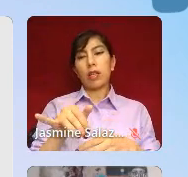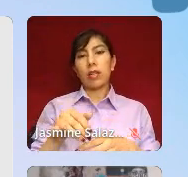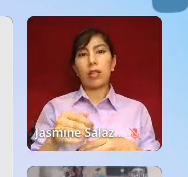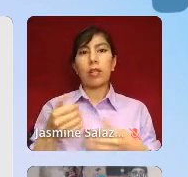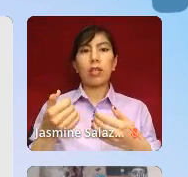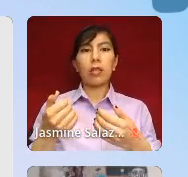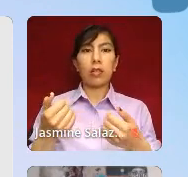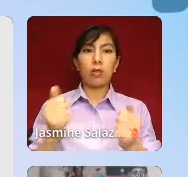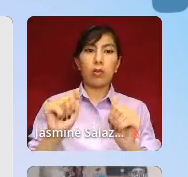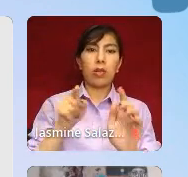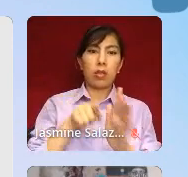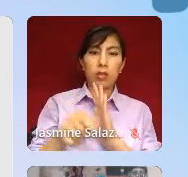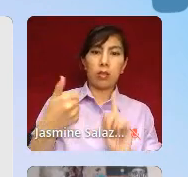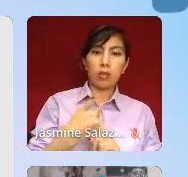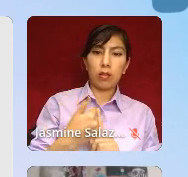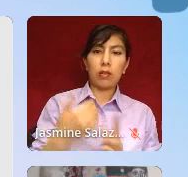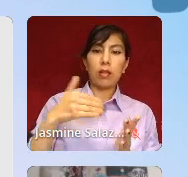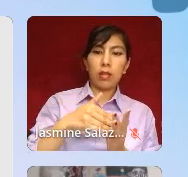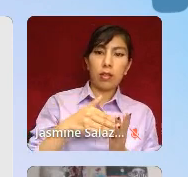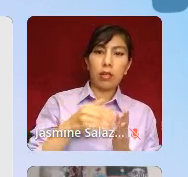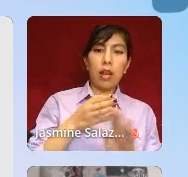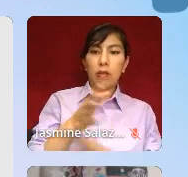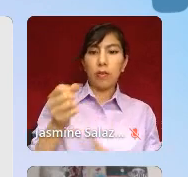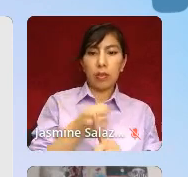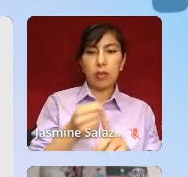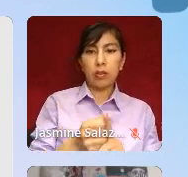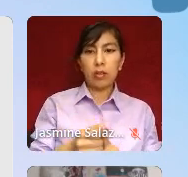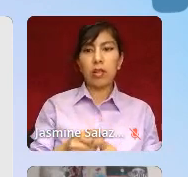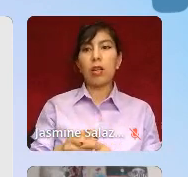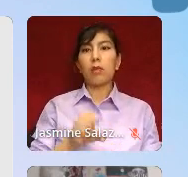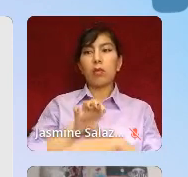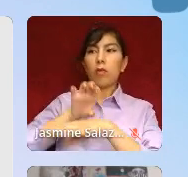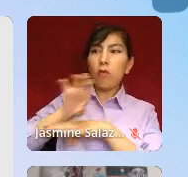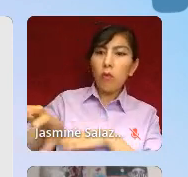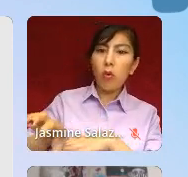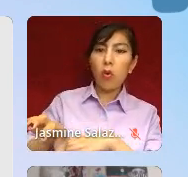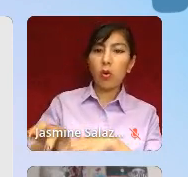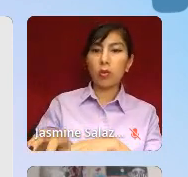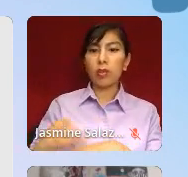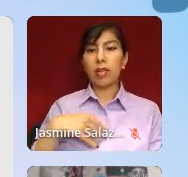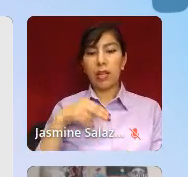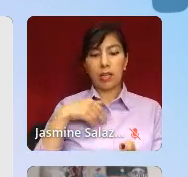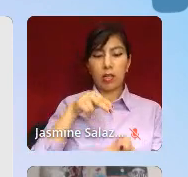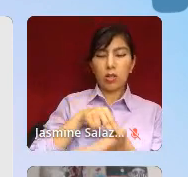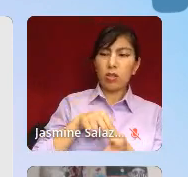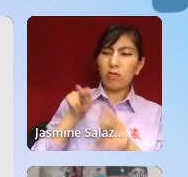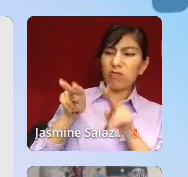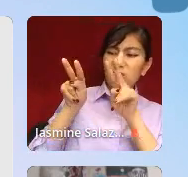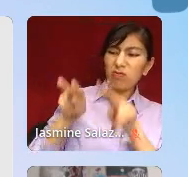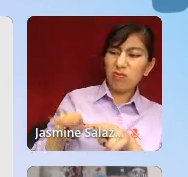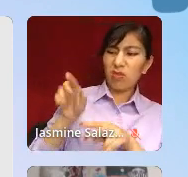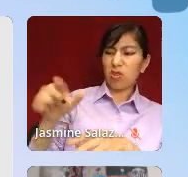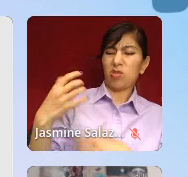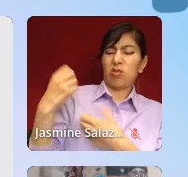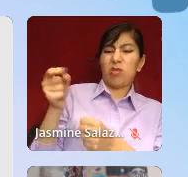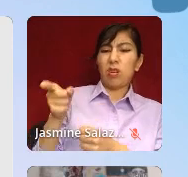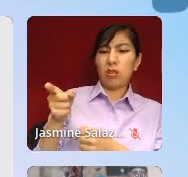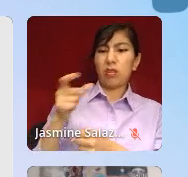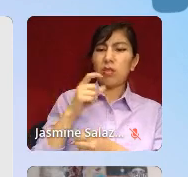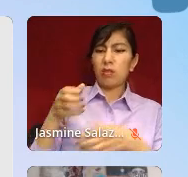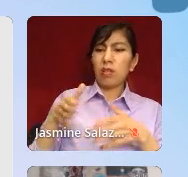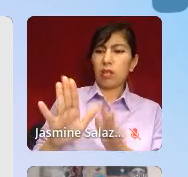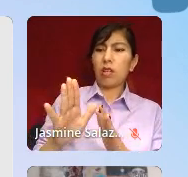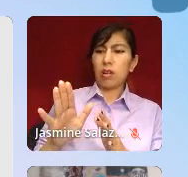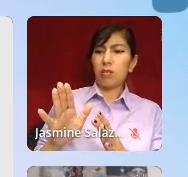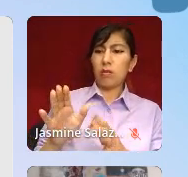and I was forced into a psychiatric unit. There I had a nurse look me up and down and say, you're strong. Don't let yourself get